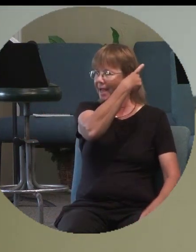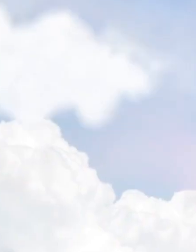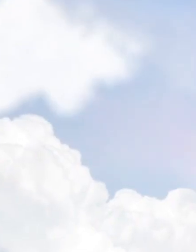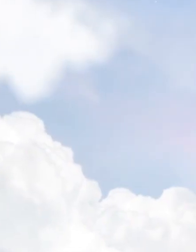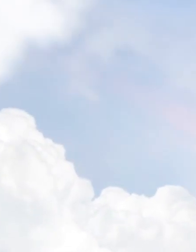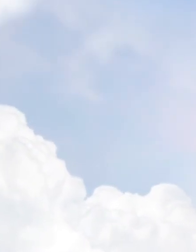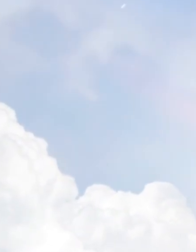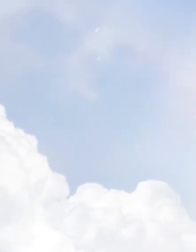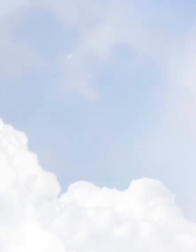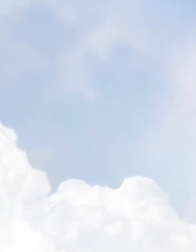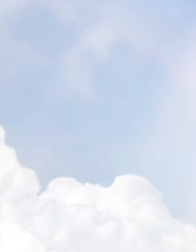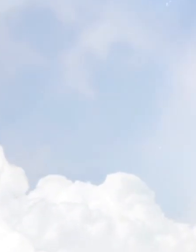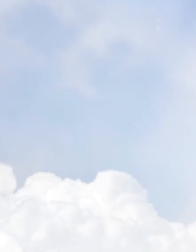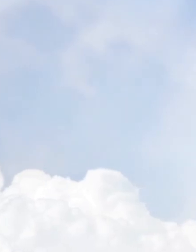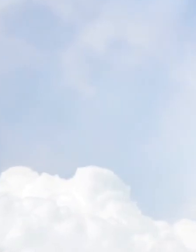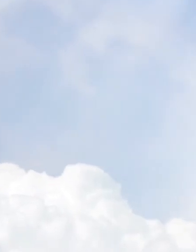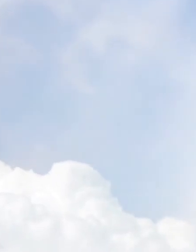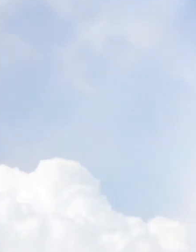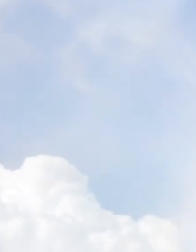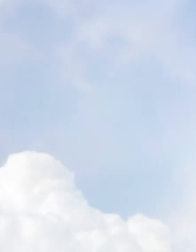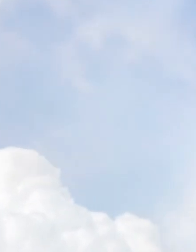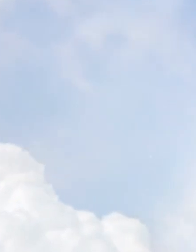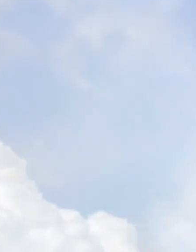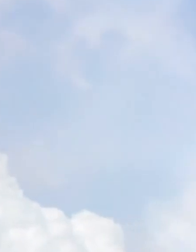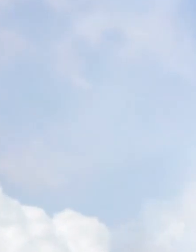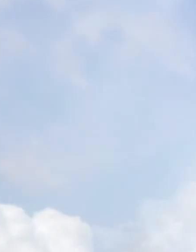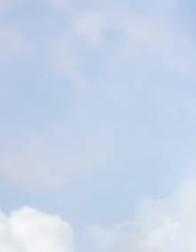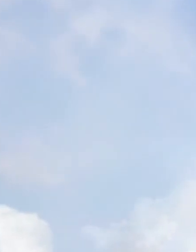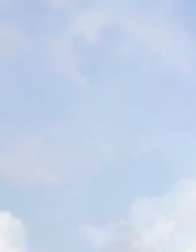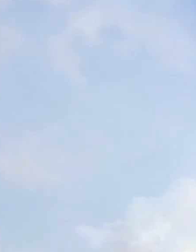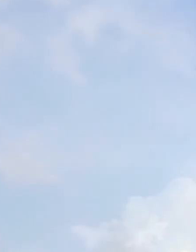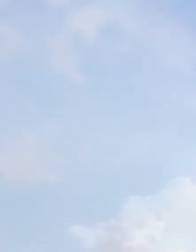God bless you.